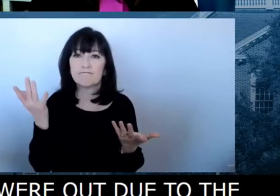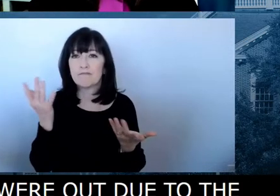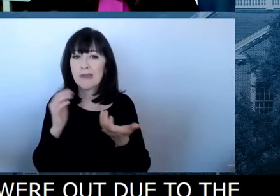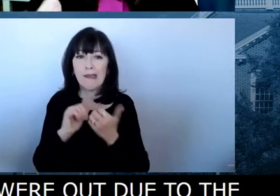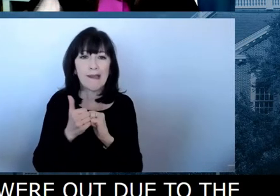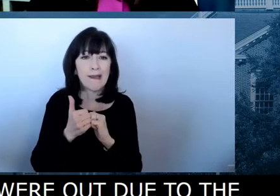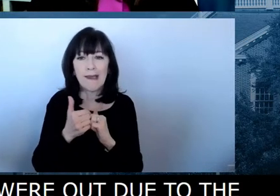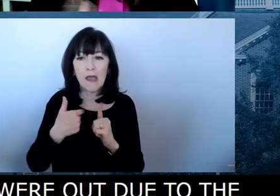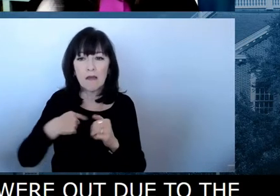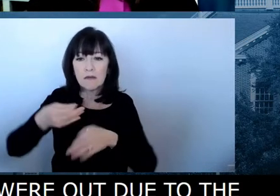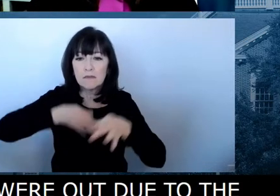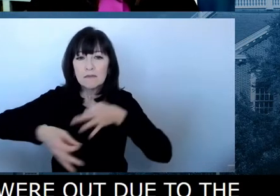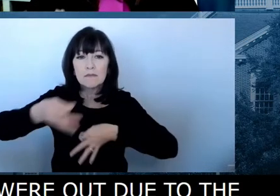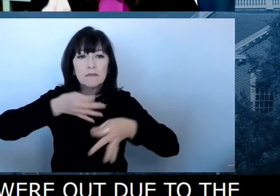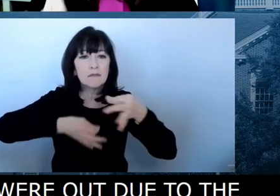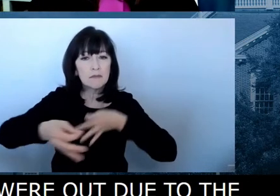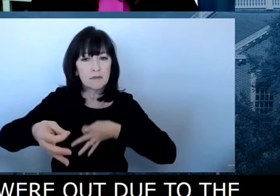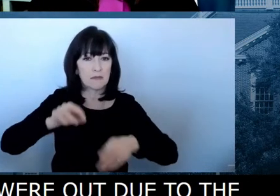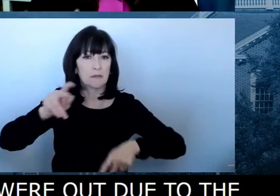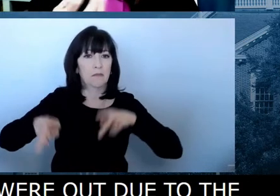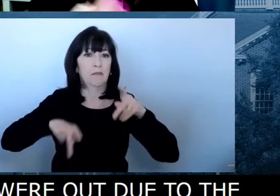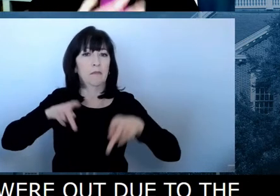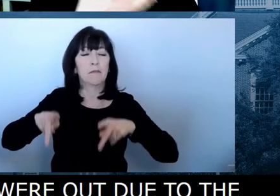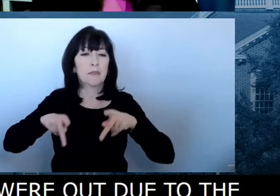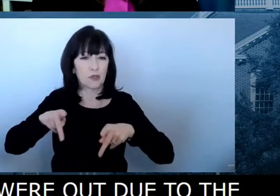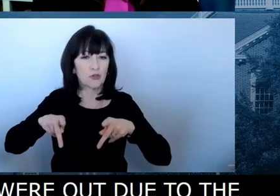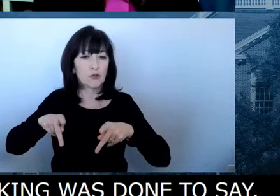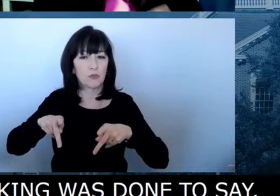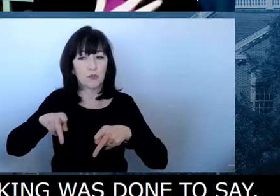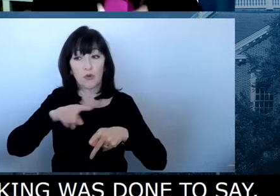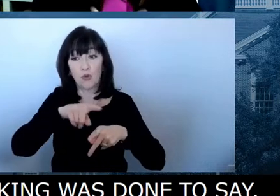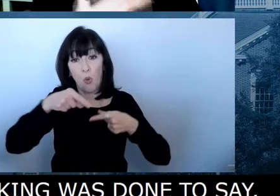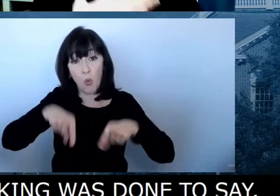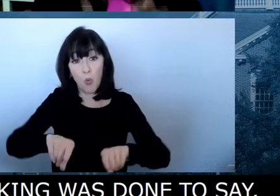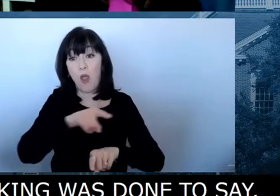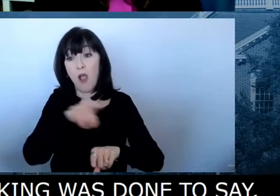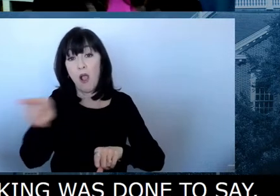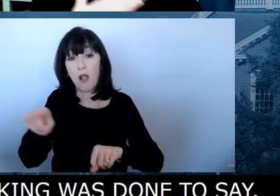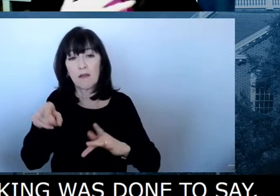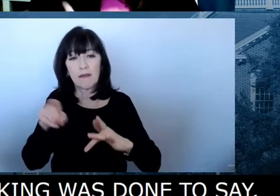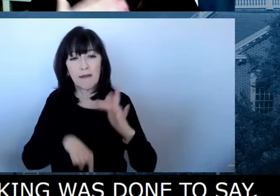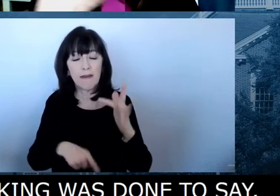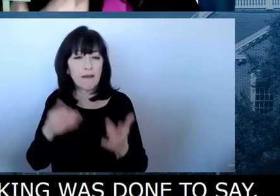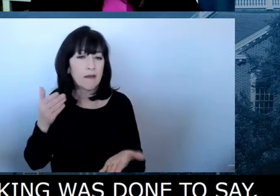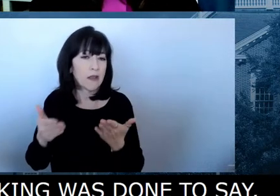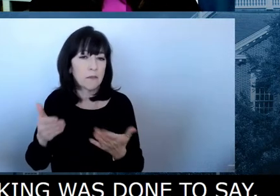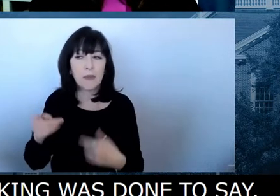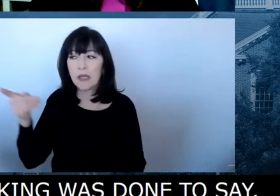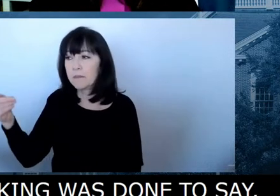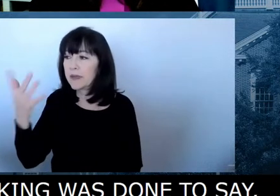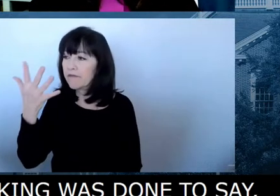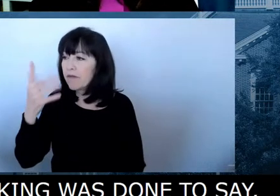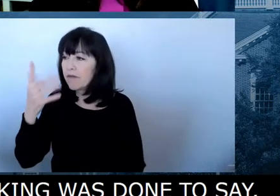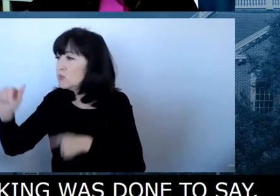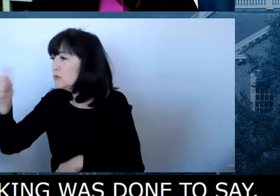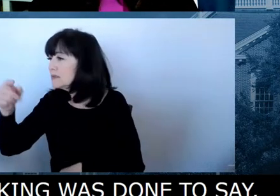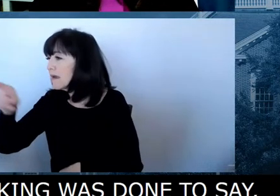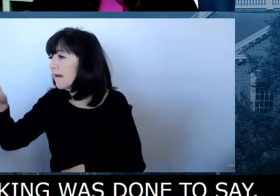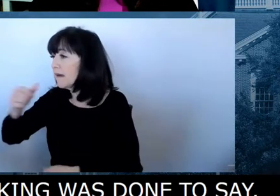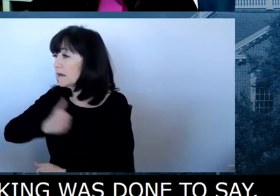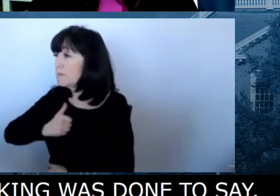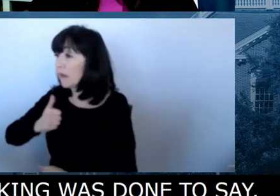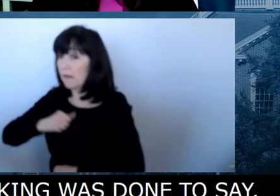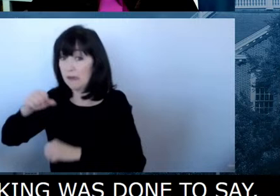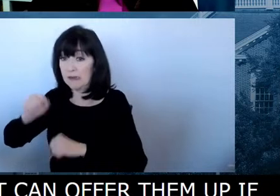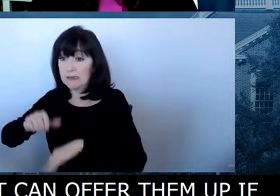beds that could offer them up? If we could say we could bring five guards members or whatever the case may be. And so there